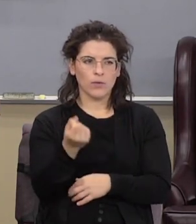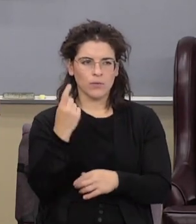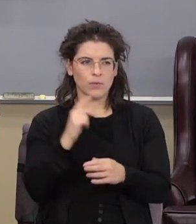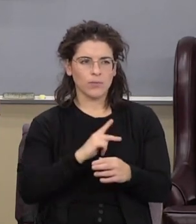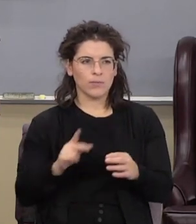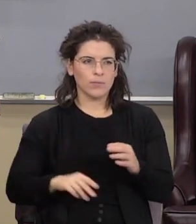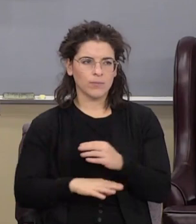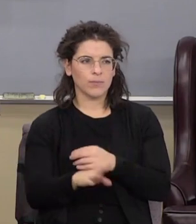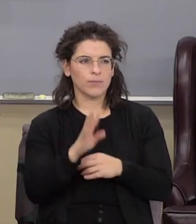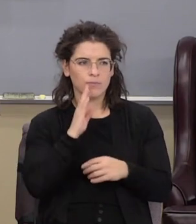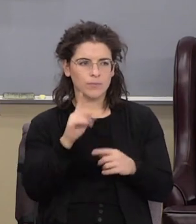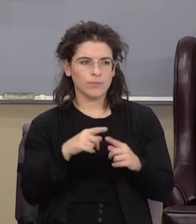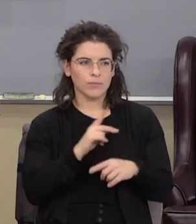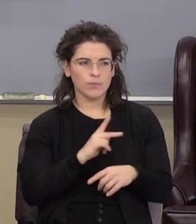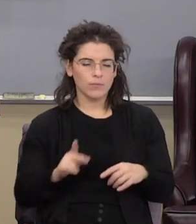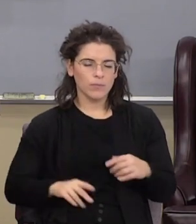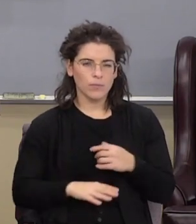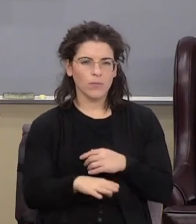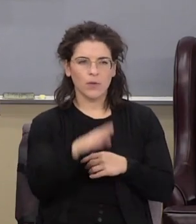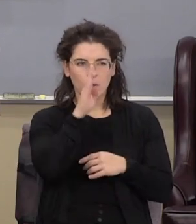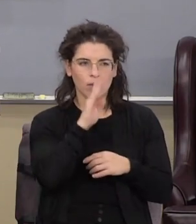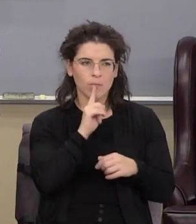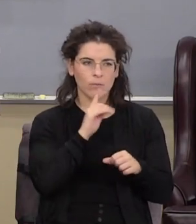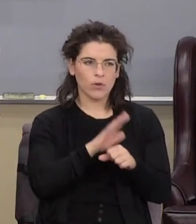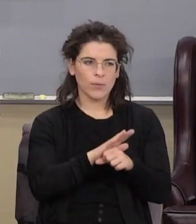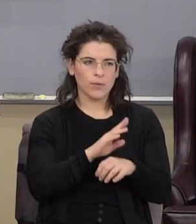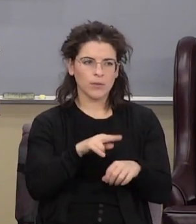is the kingdom that God had promised to the nation Israel